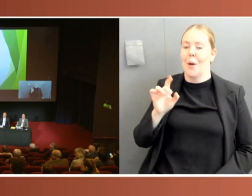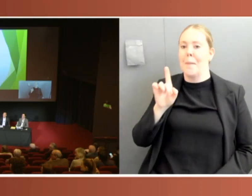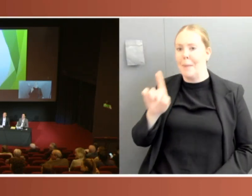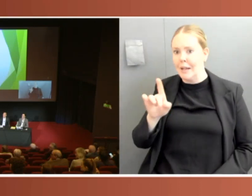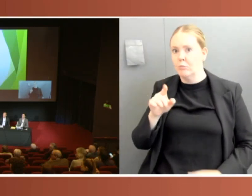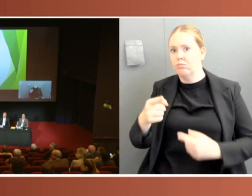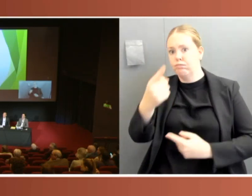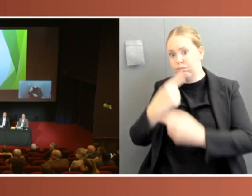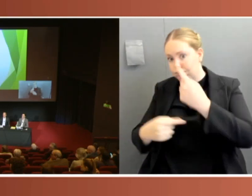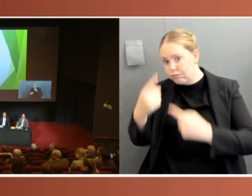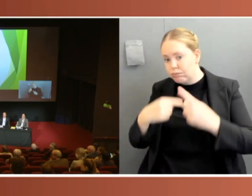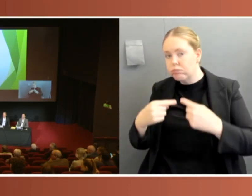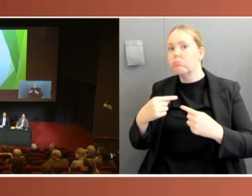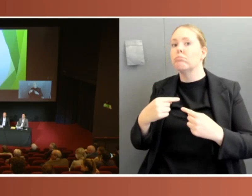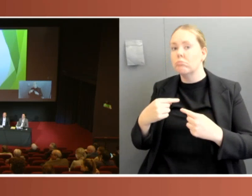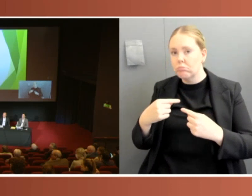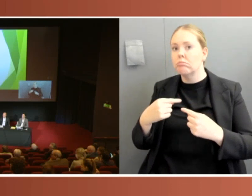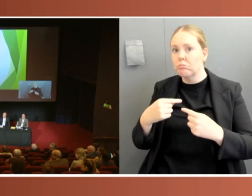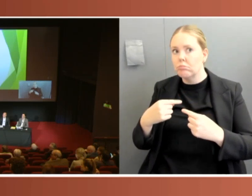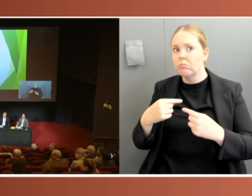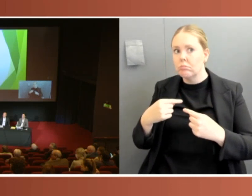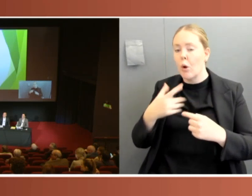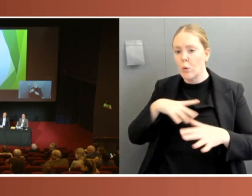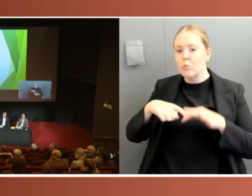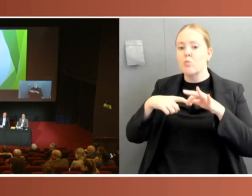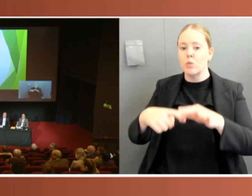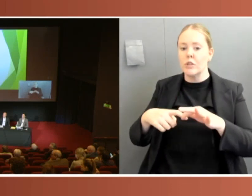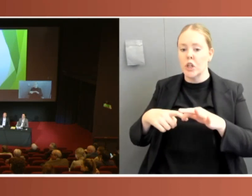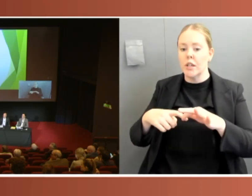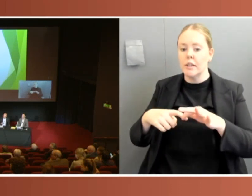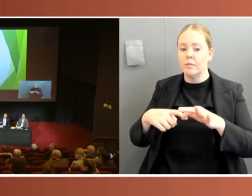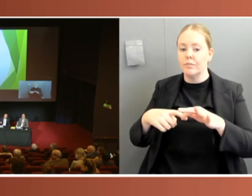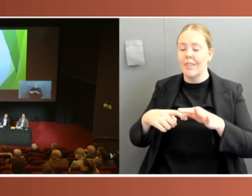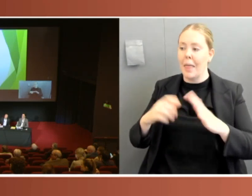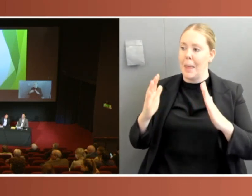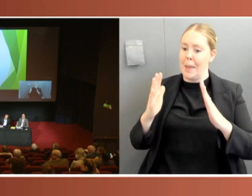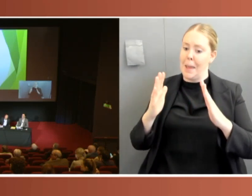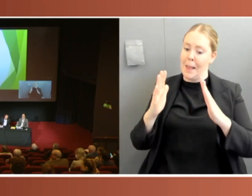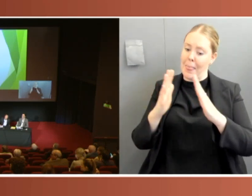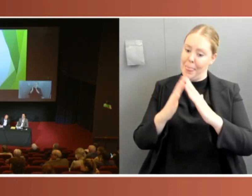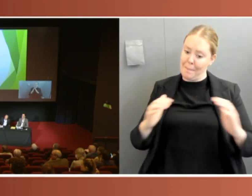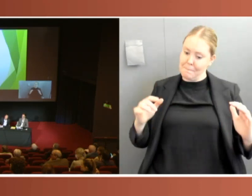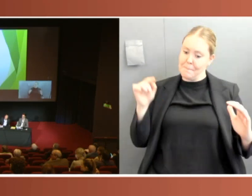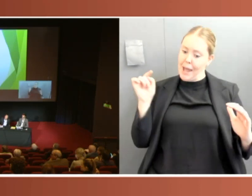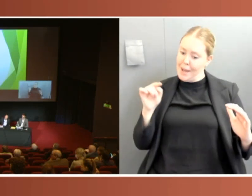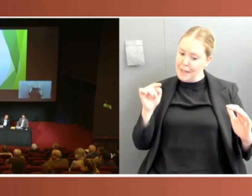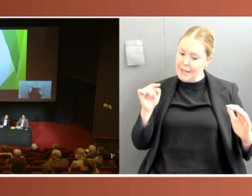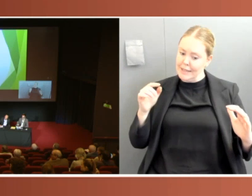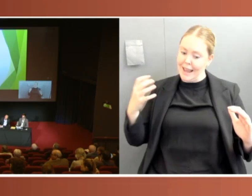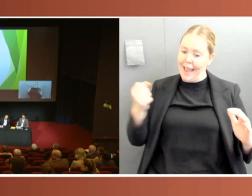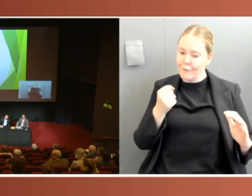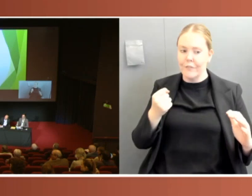Parliament itself have a go-back-and-clean-up-the-mess type of